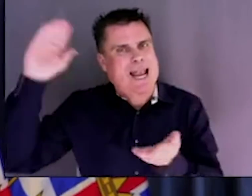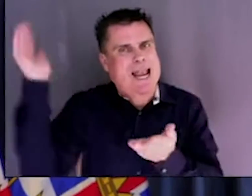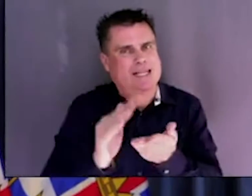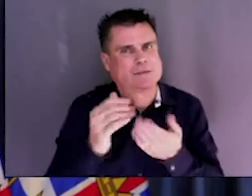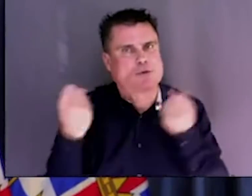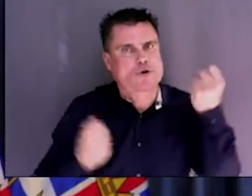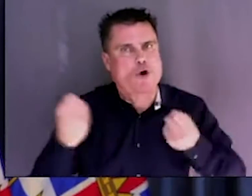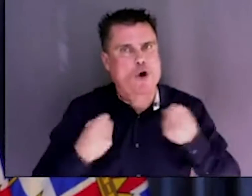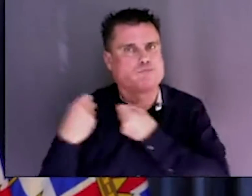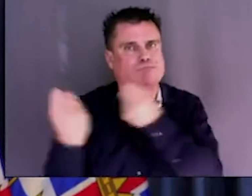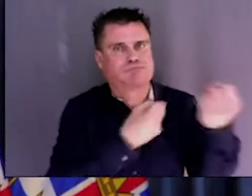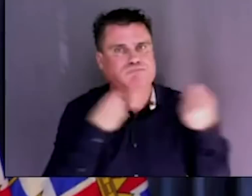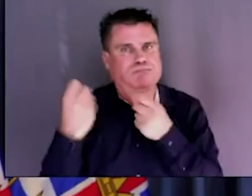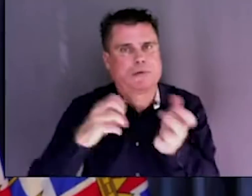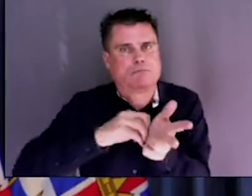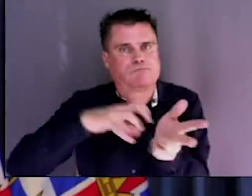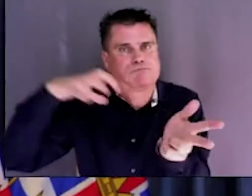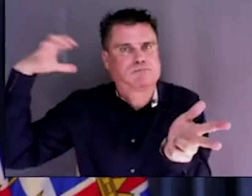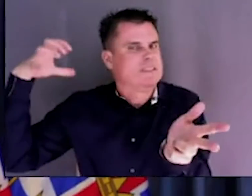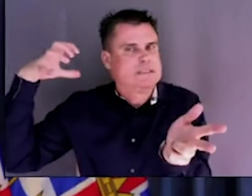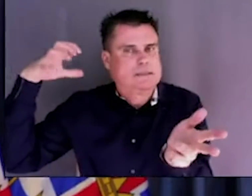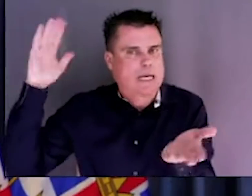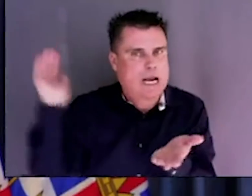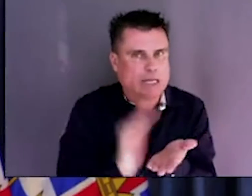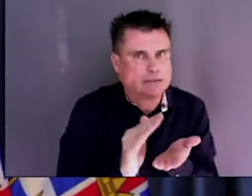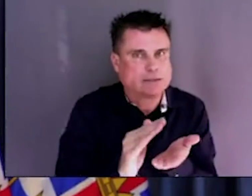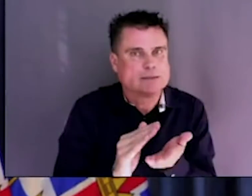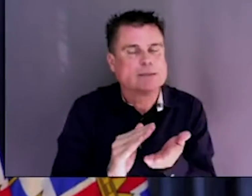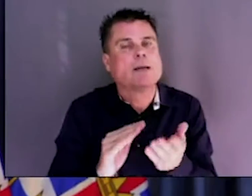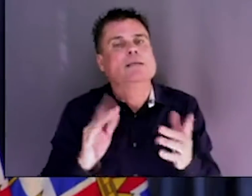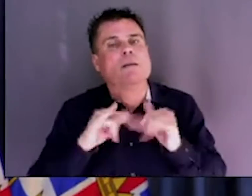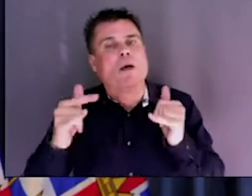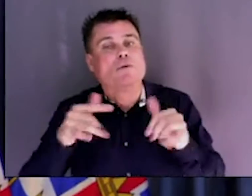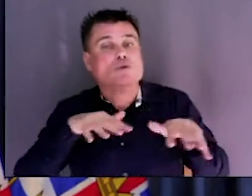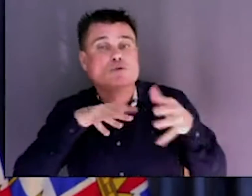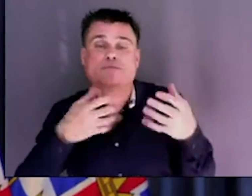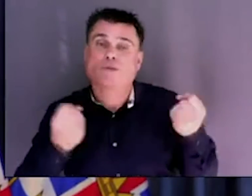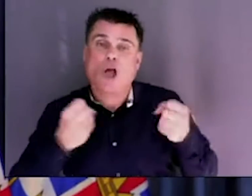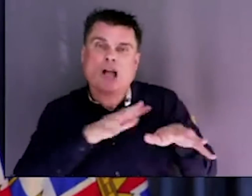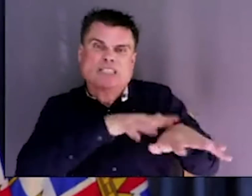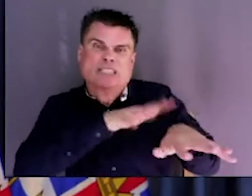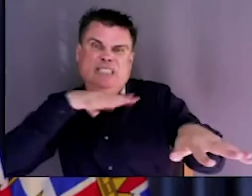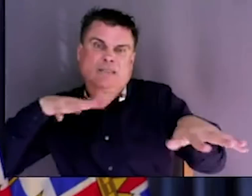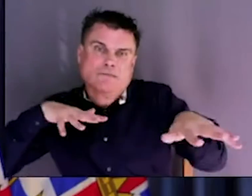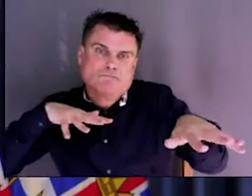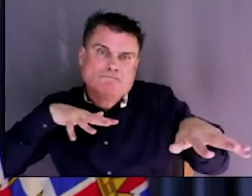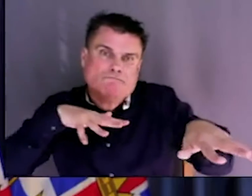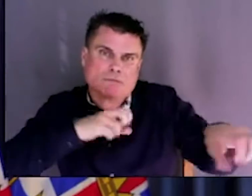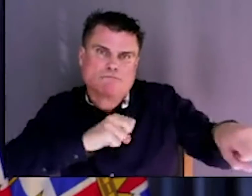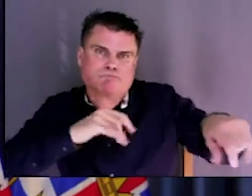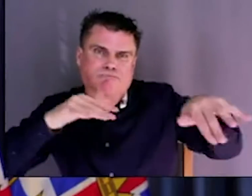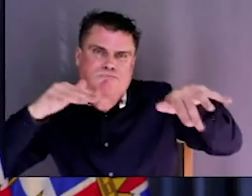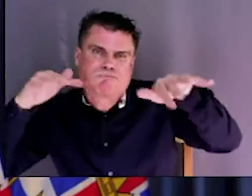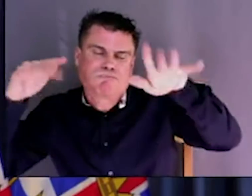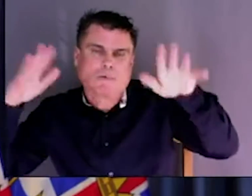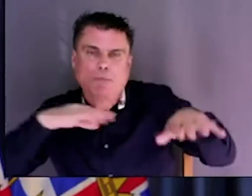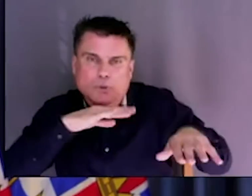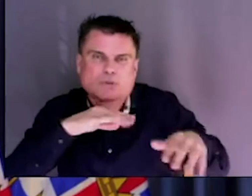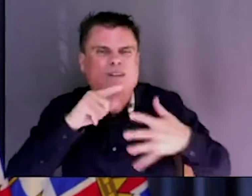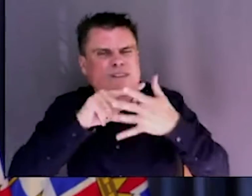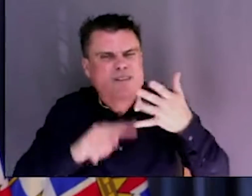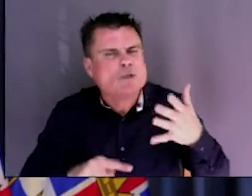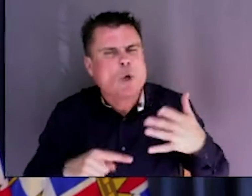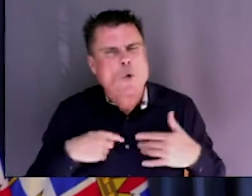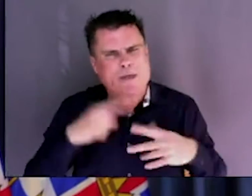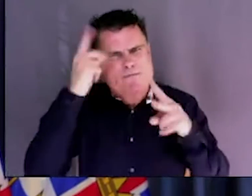density so that we can reduce the footprint the impact of housing by building new, modern, state-of-the-art housing that